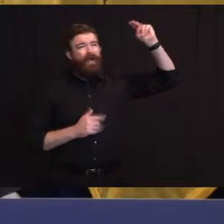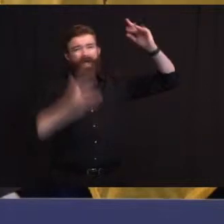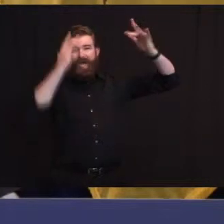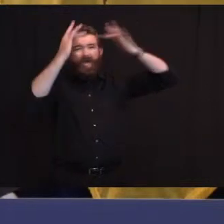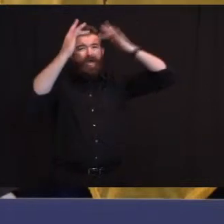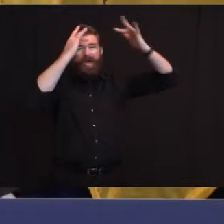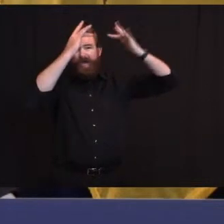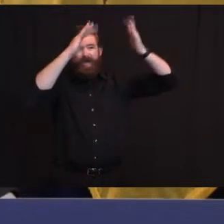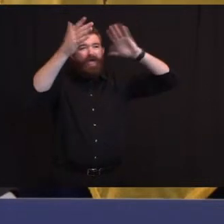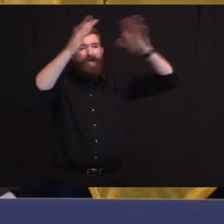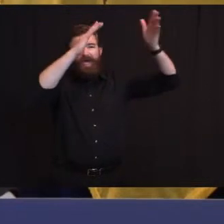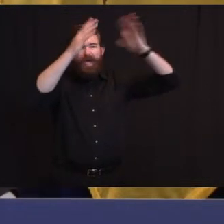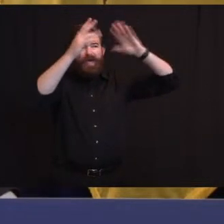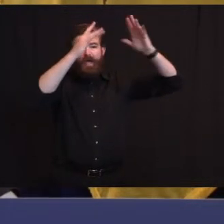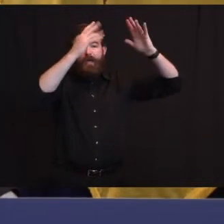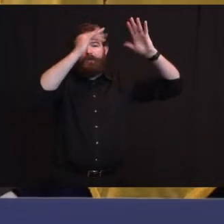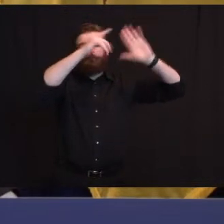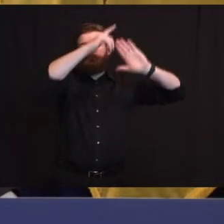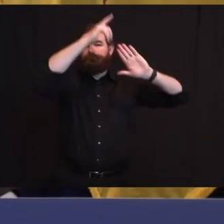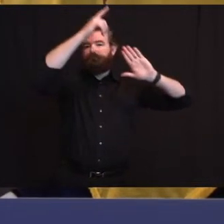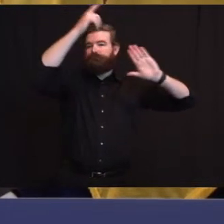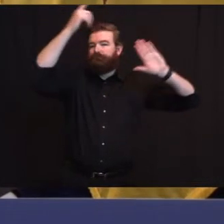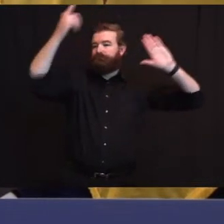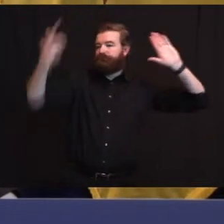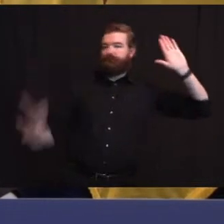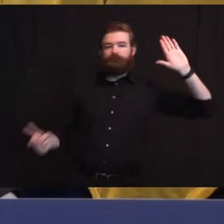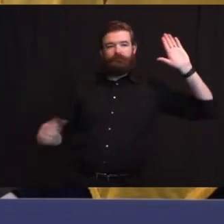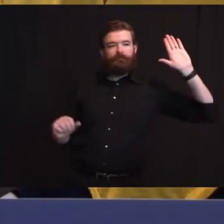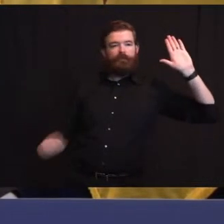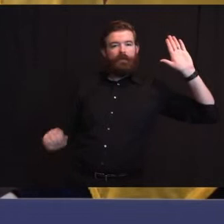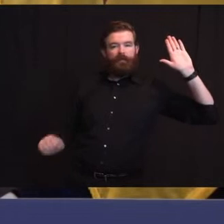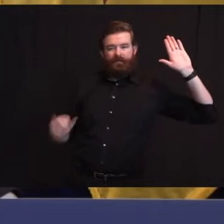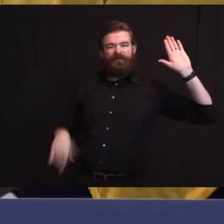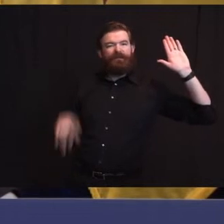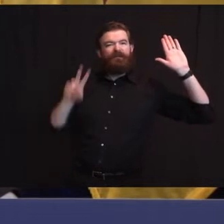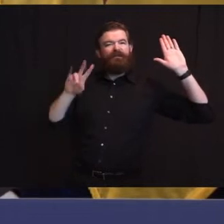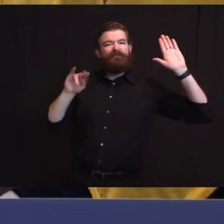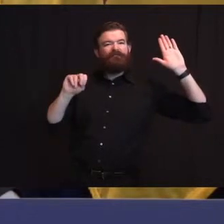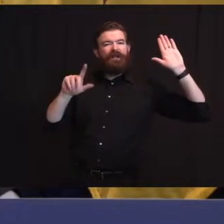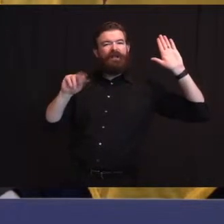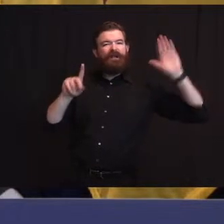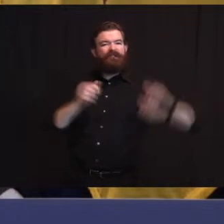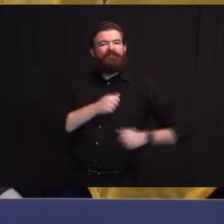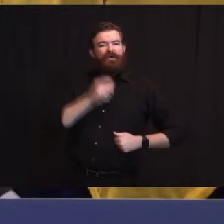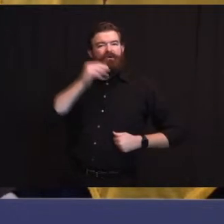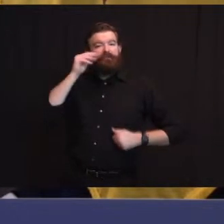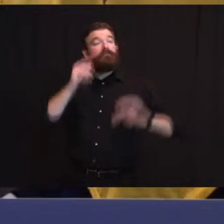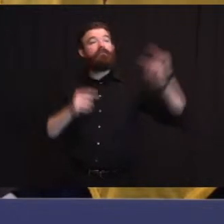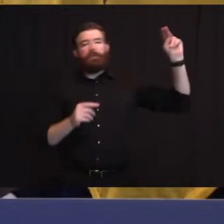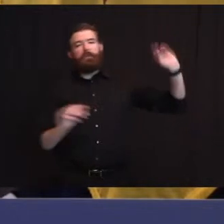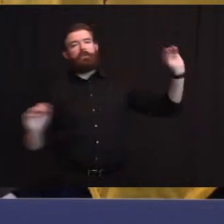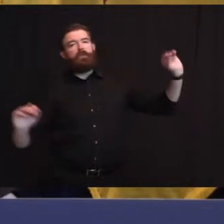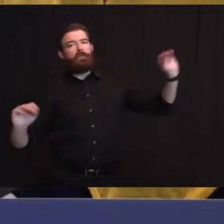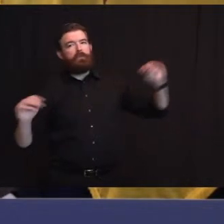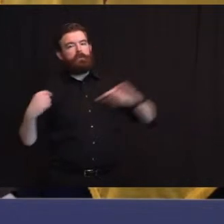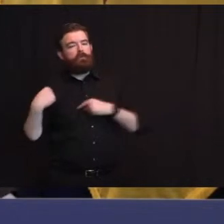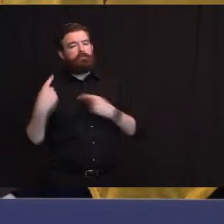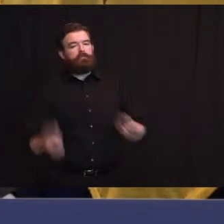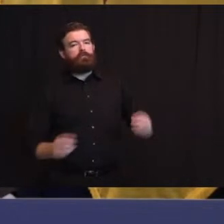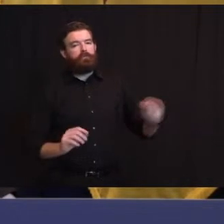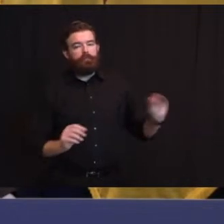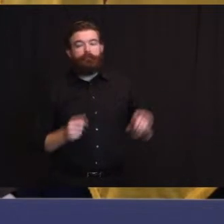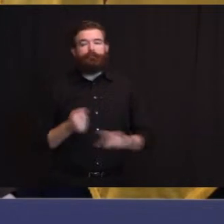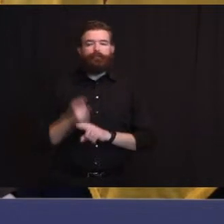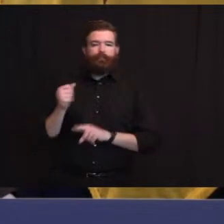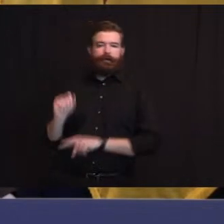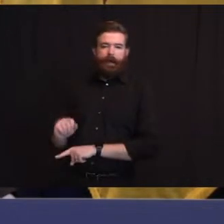Pat, we had, it feels like a million years ago, but we had a fair amount of weather since we last were together. Any postmortem on that? Compliance? I heard there was some